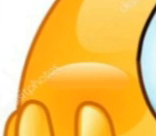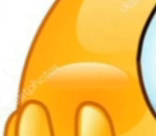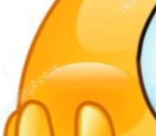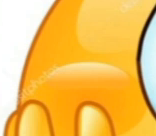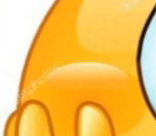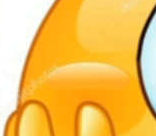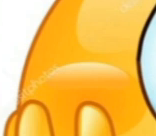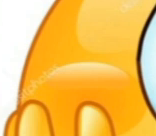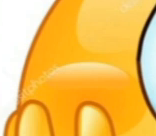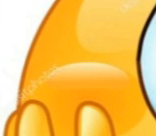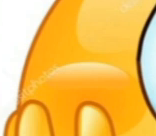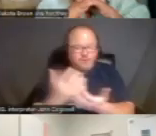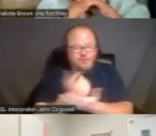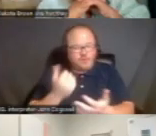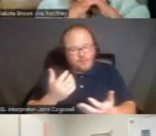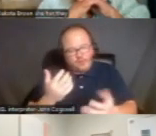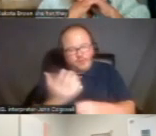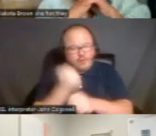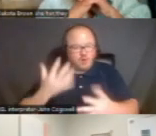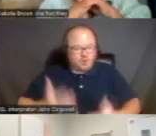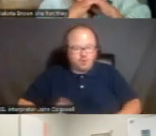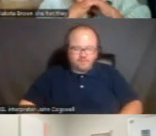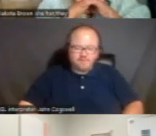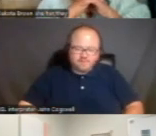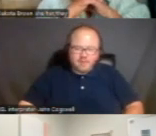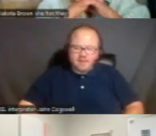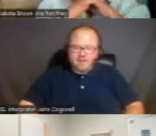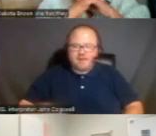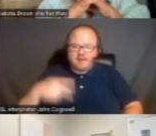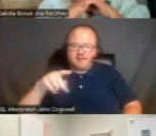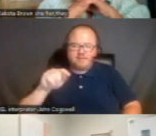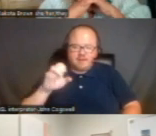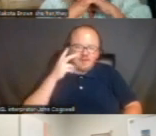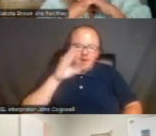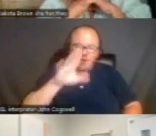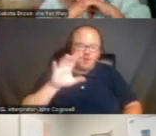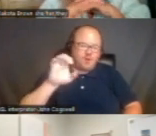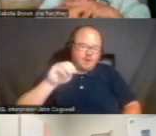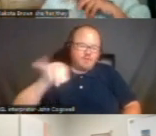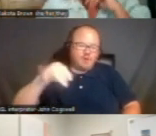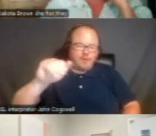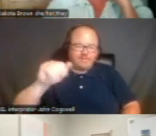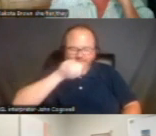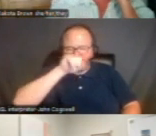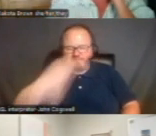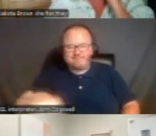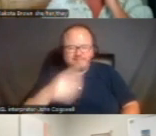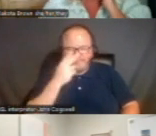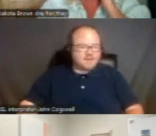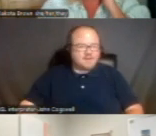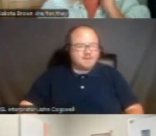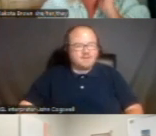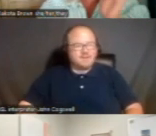have a winner at the end. Pete, I just saw your, your emoji. He's like, I love that.